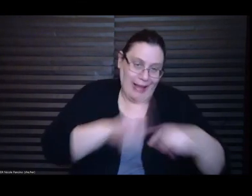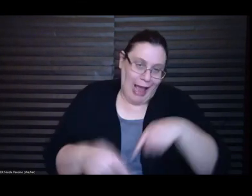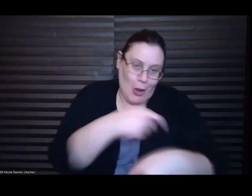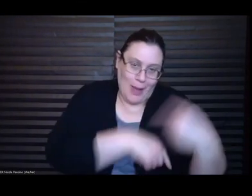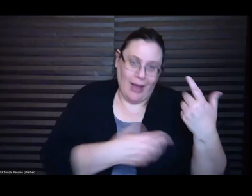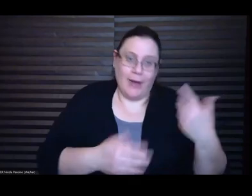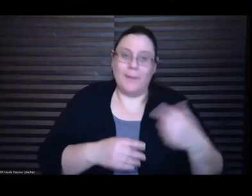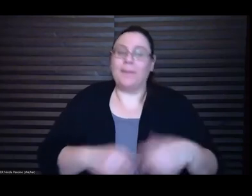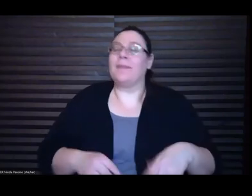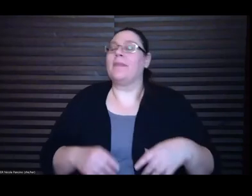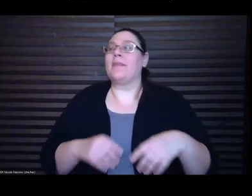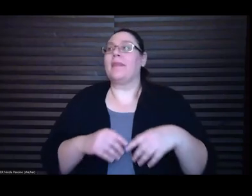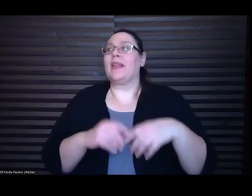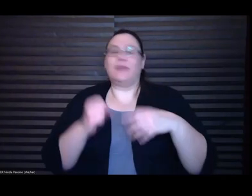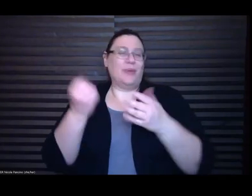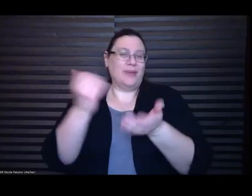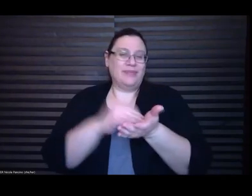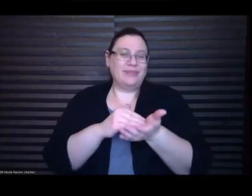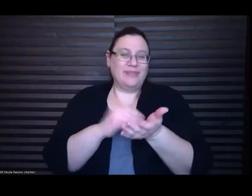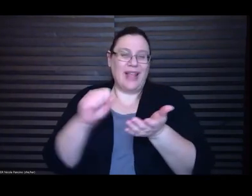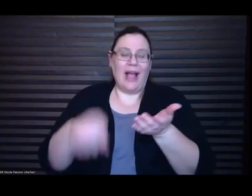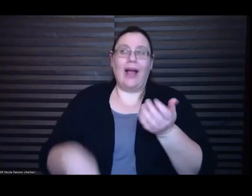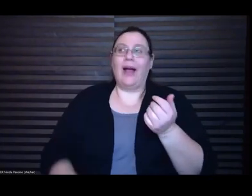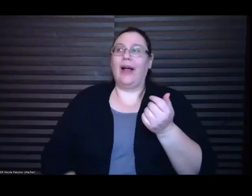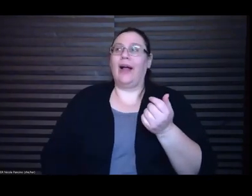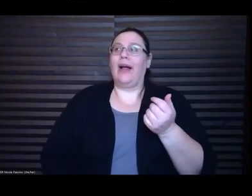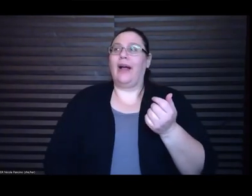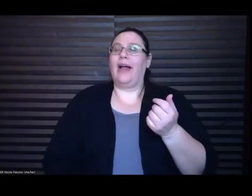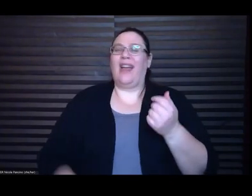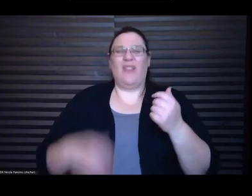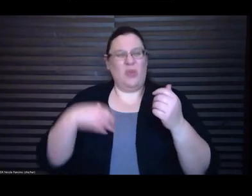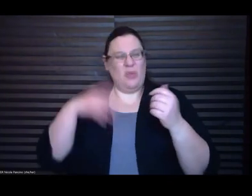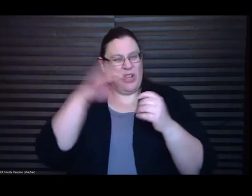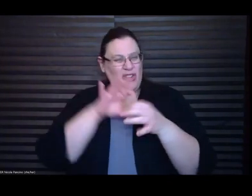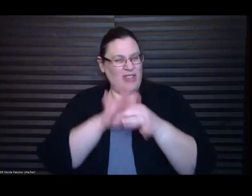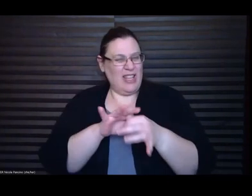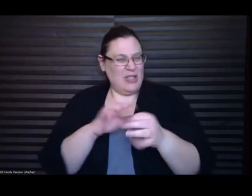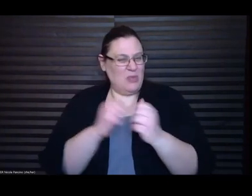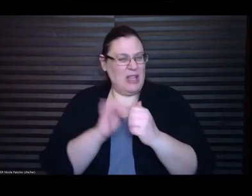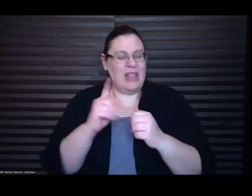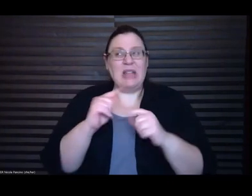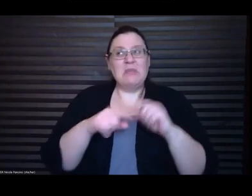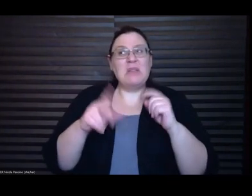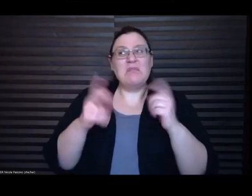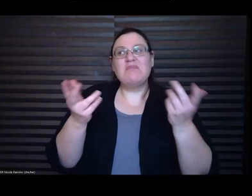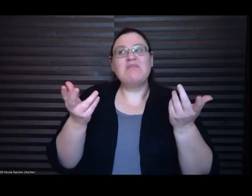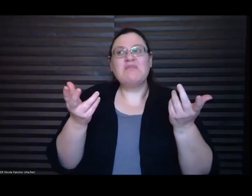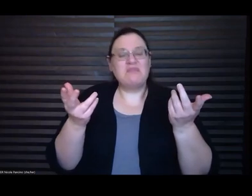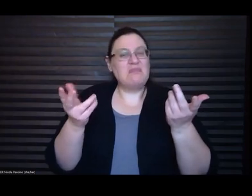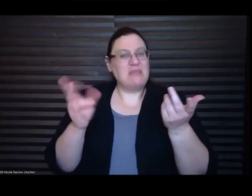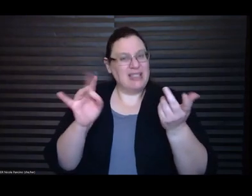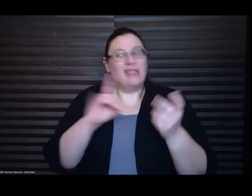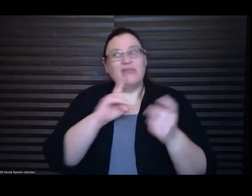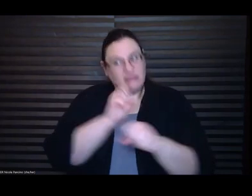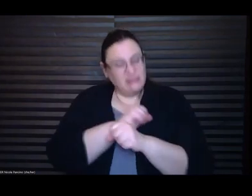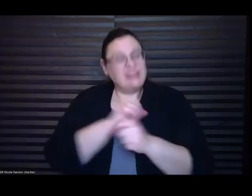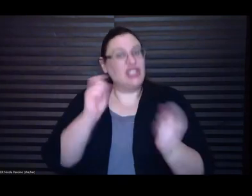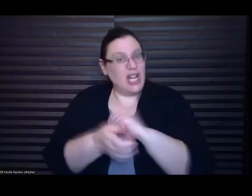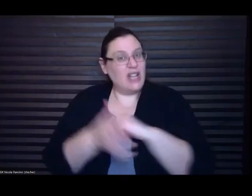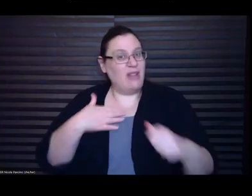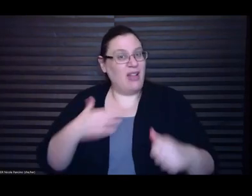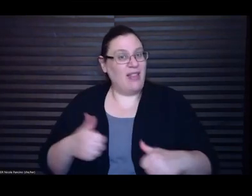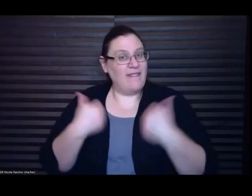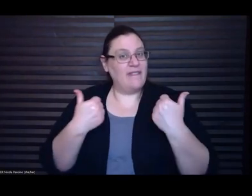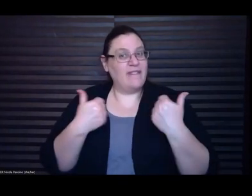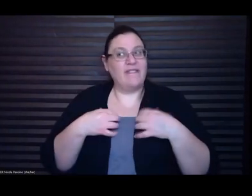of a weird relationship with it but no it's like yeah it really did like change my life and yeah it changed the way that I just approach all of my stuff but I get to